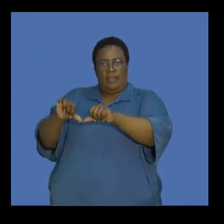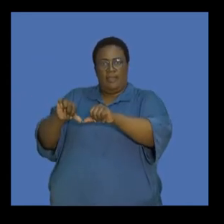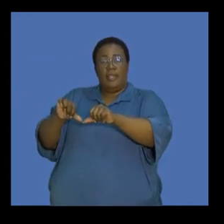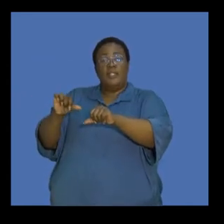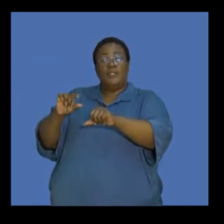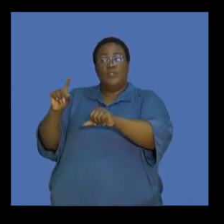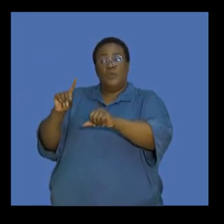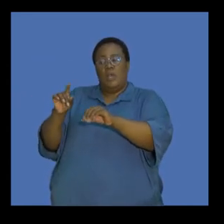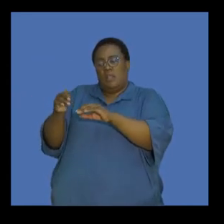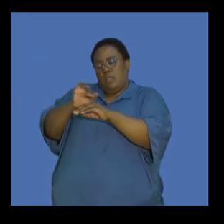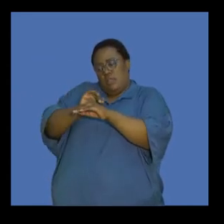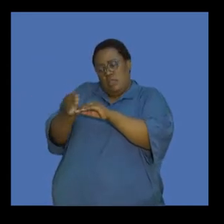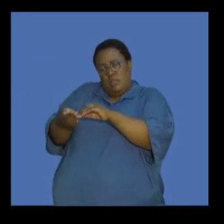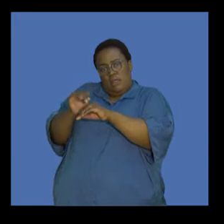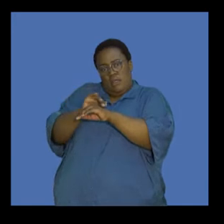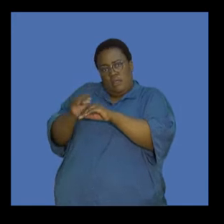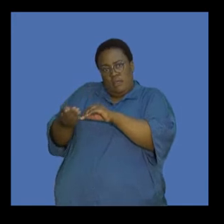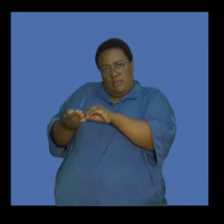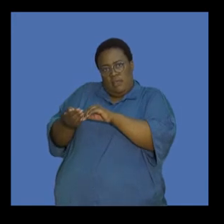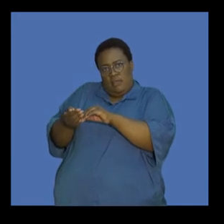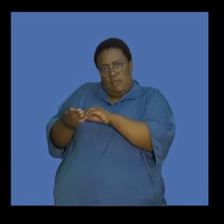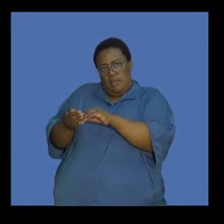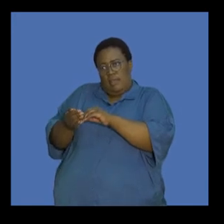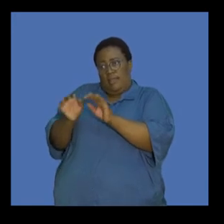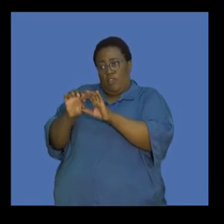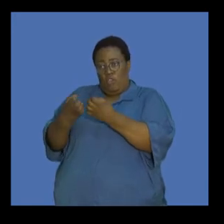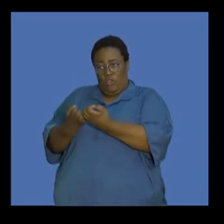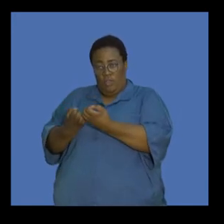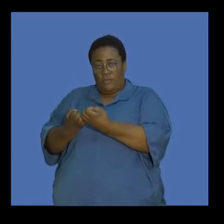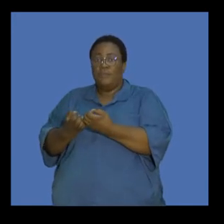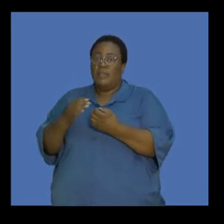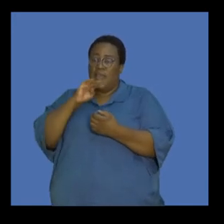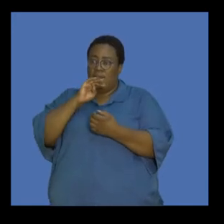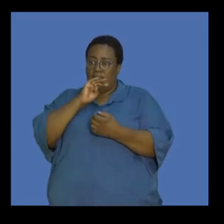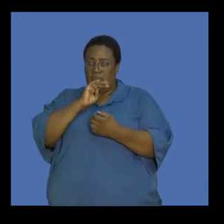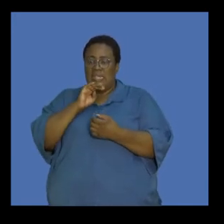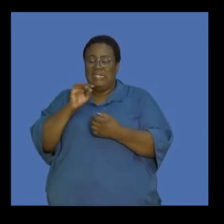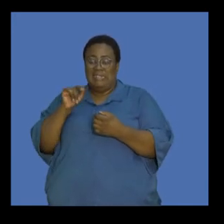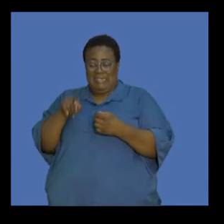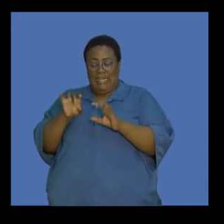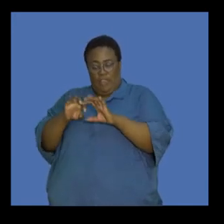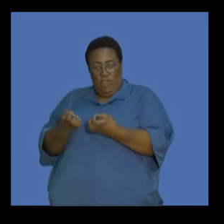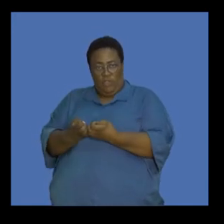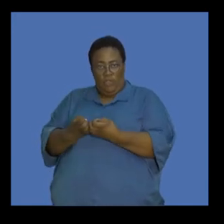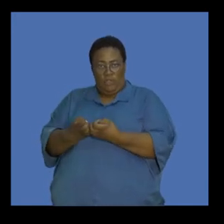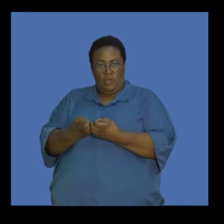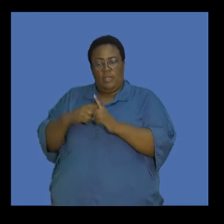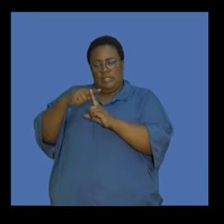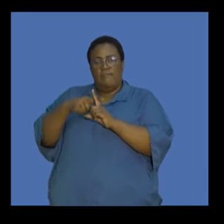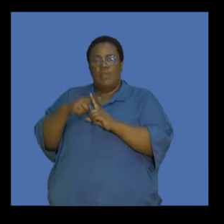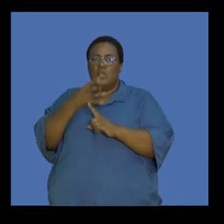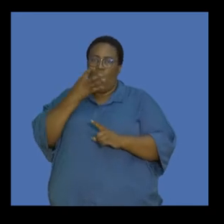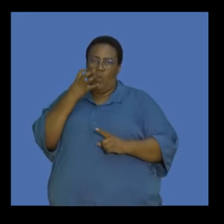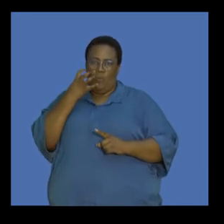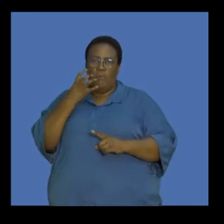surface of this layer of atmosphere. And that results in the temperature on the surface of the Earth actually warming the Earth up,